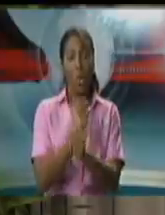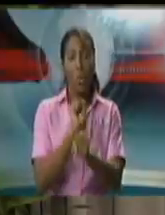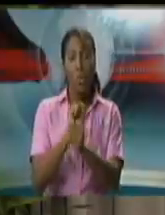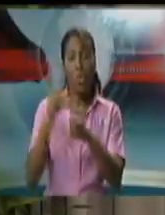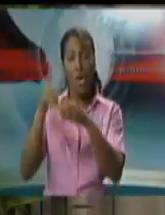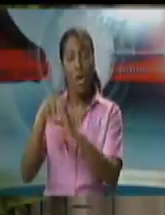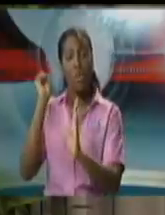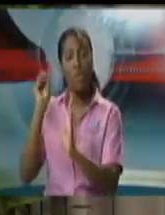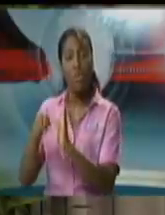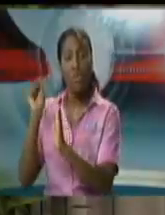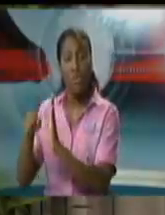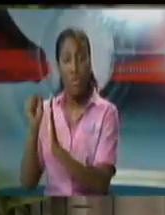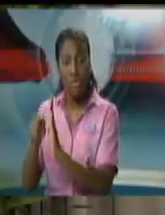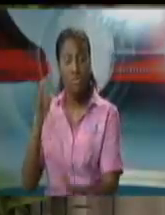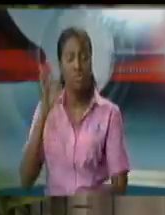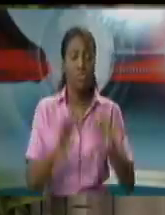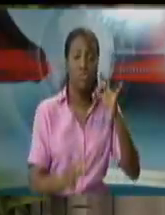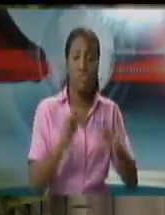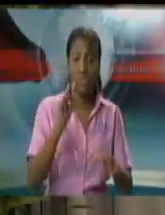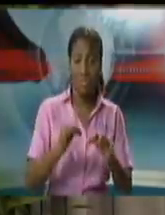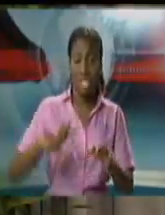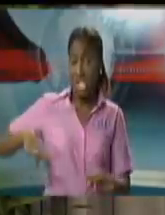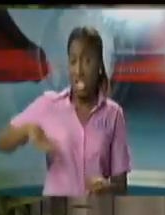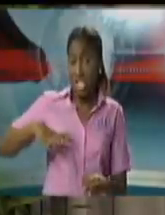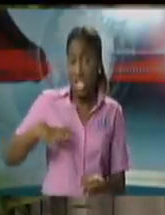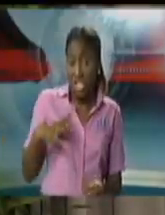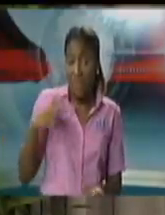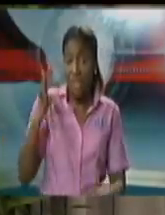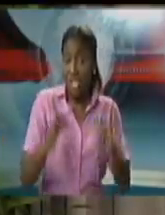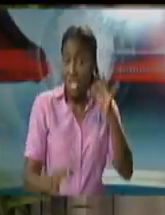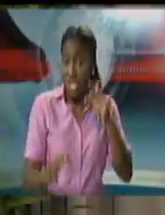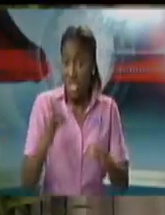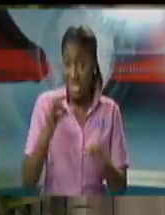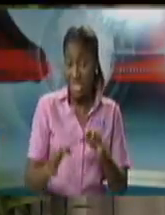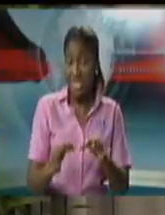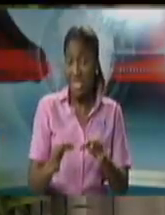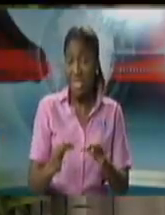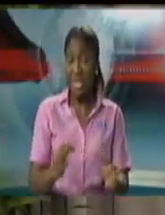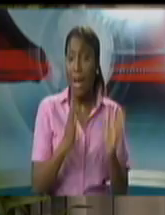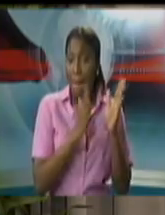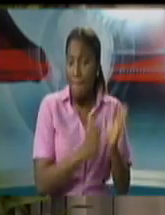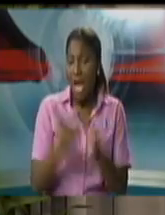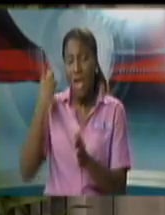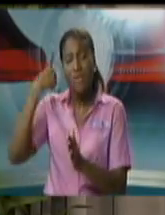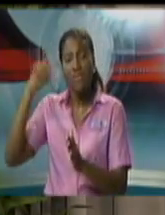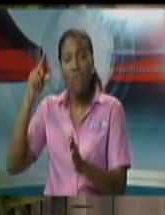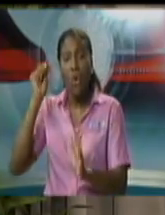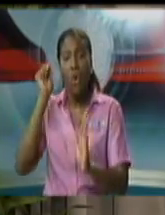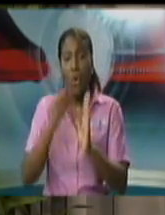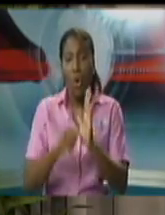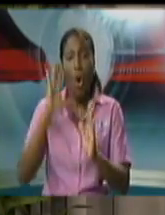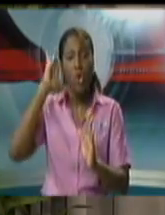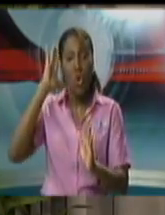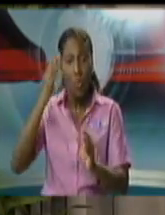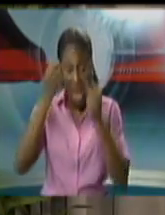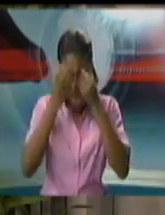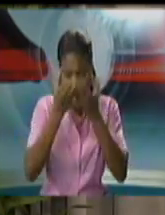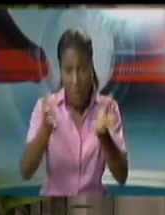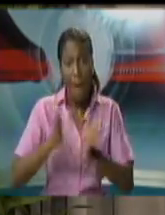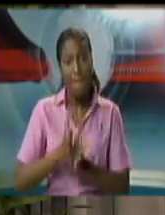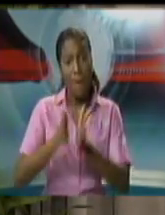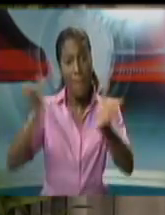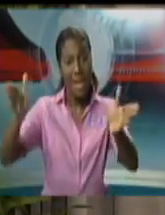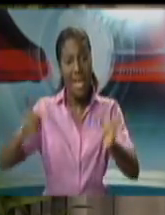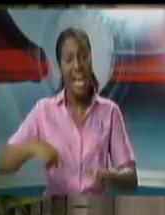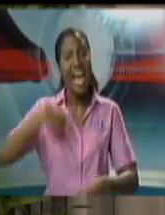The Honourable Chief Justice is arranging for the judiciary to go into a session with the public next week, but I'd just like to